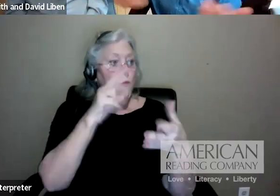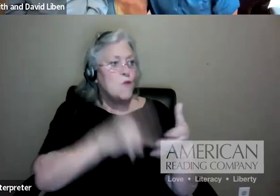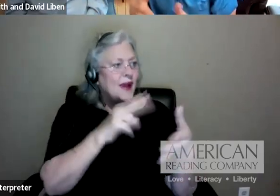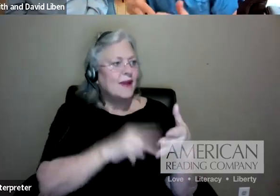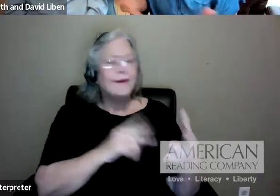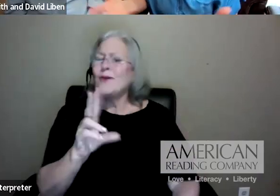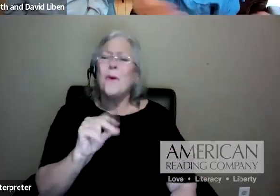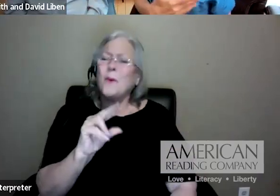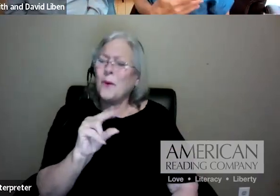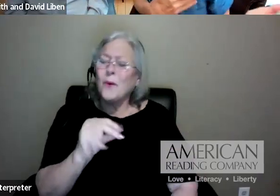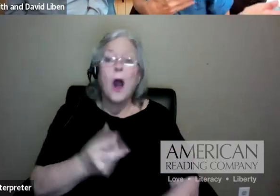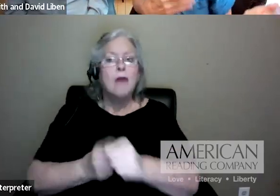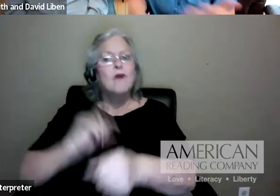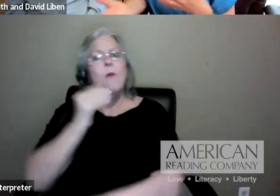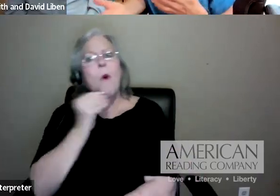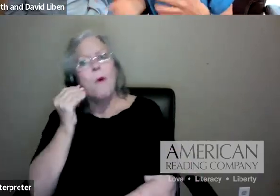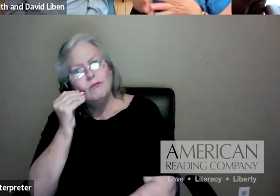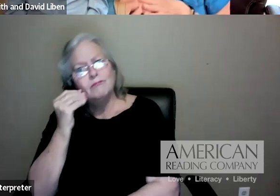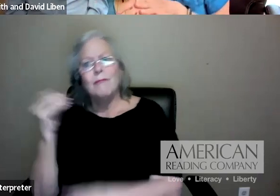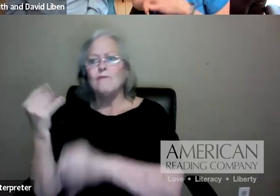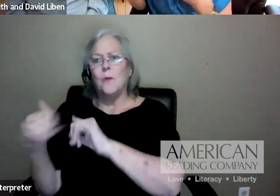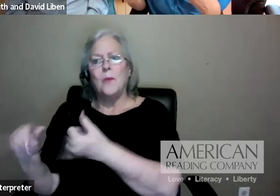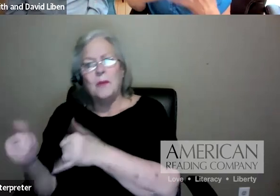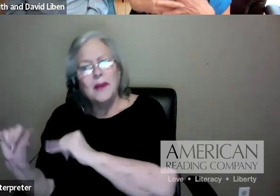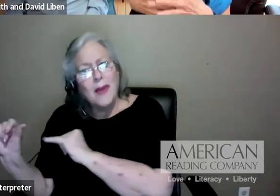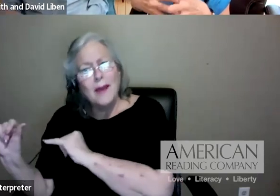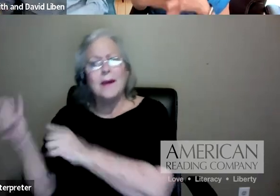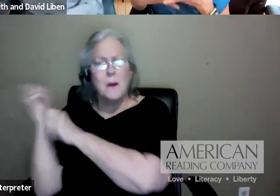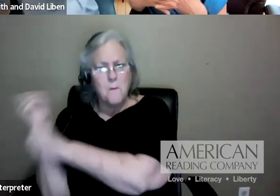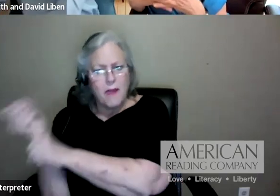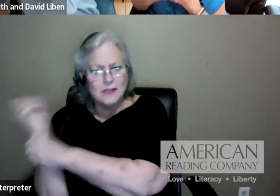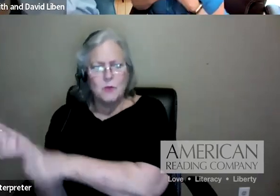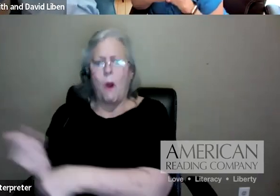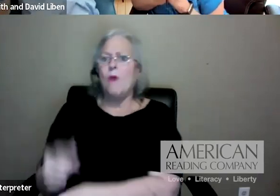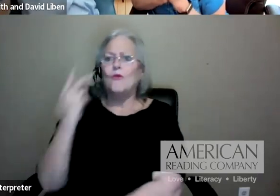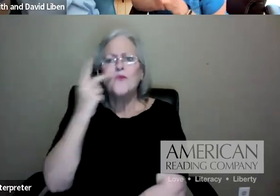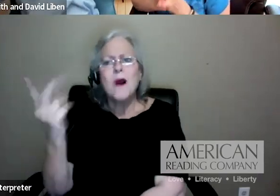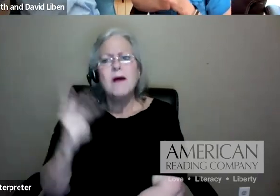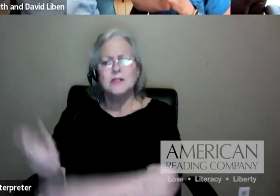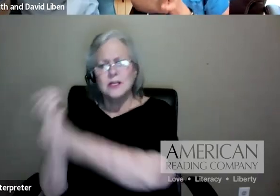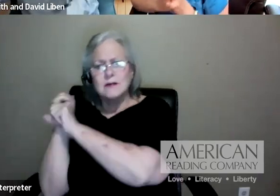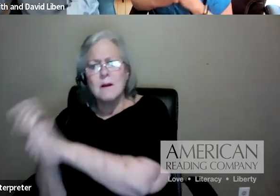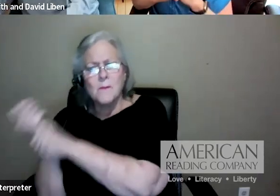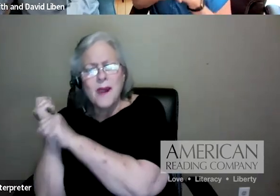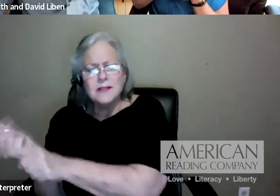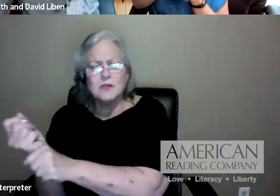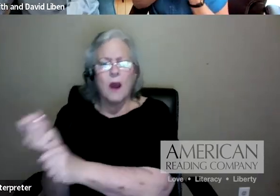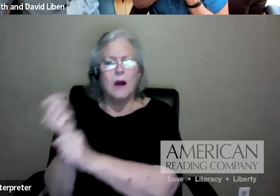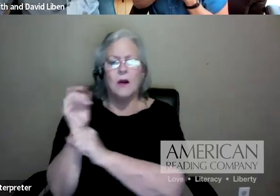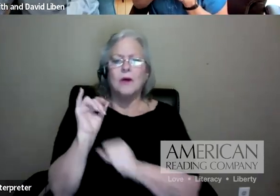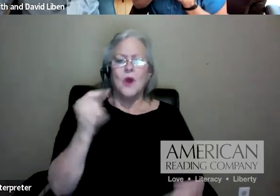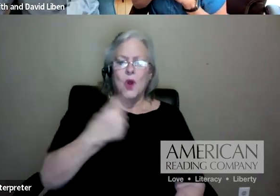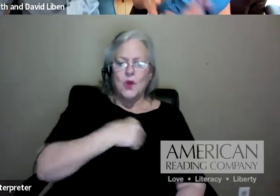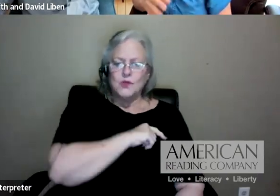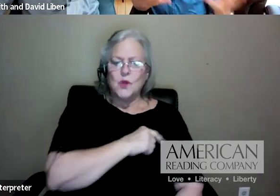playing, getting to play baseball or studying baseball. So that's what we always, we really have tried to shed the notion